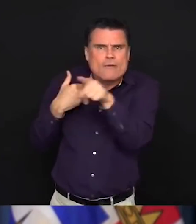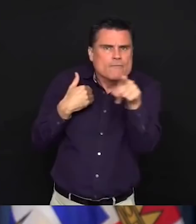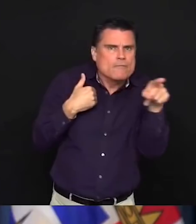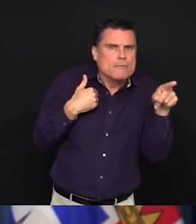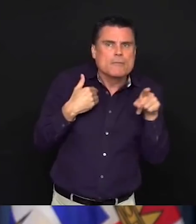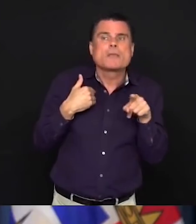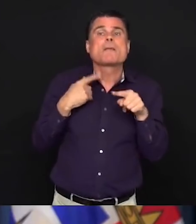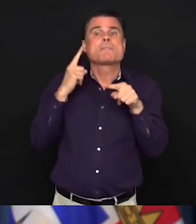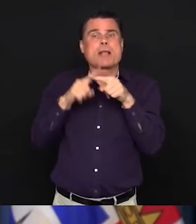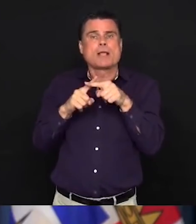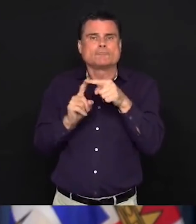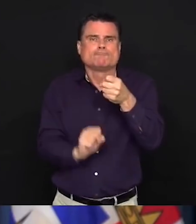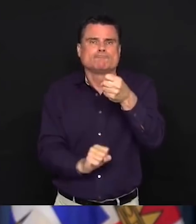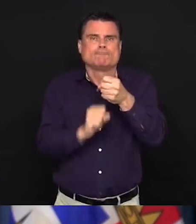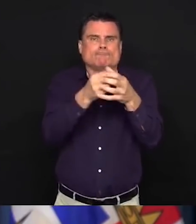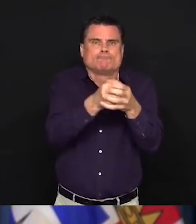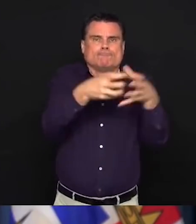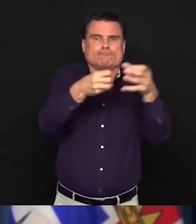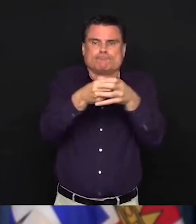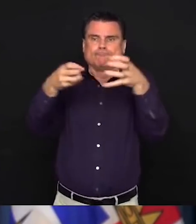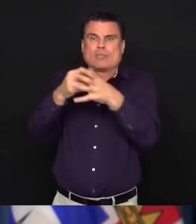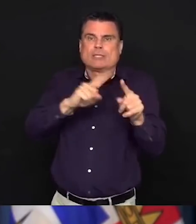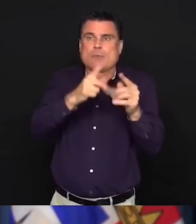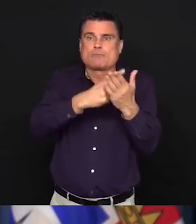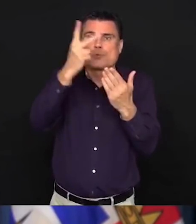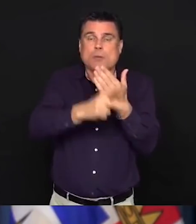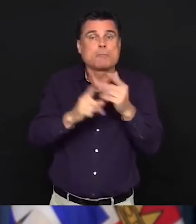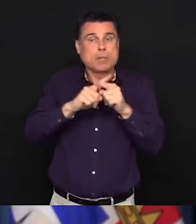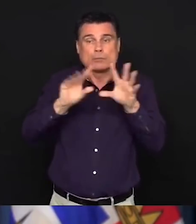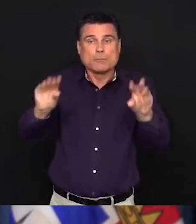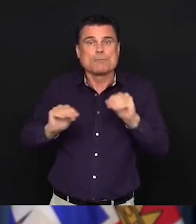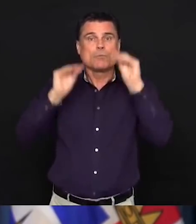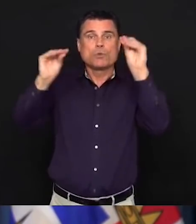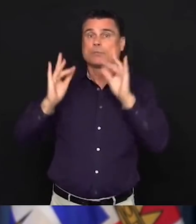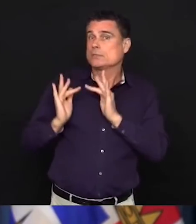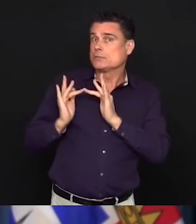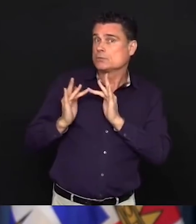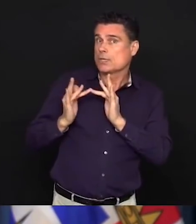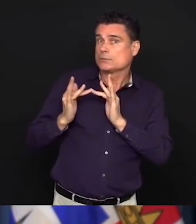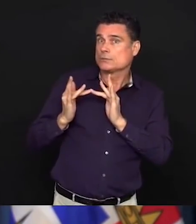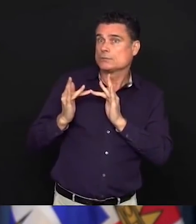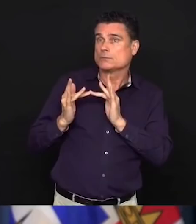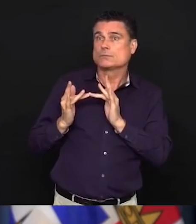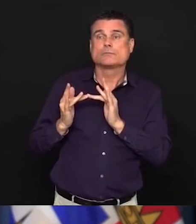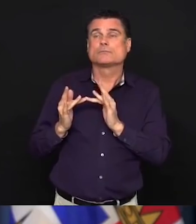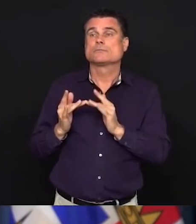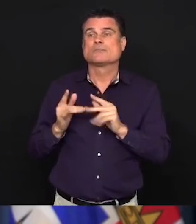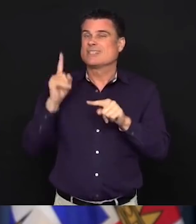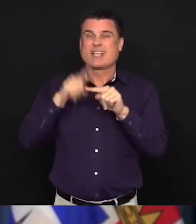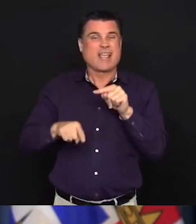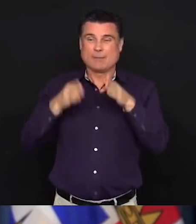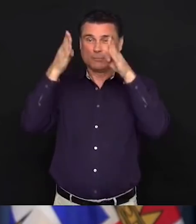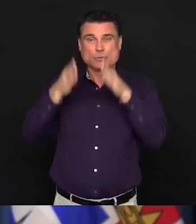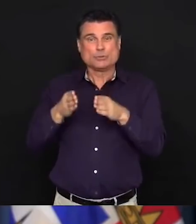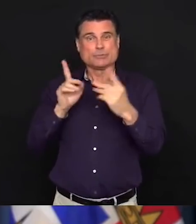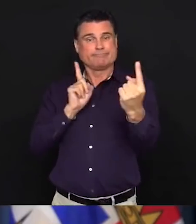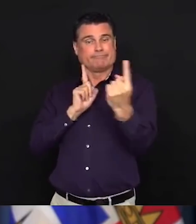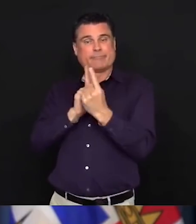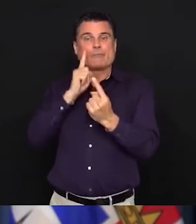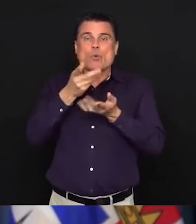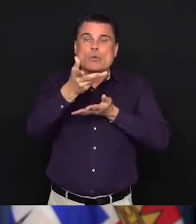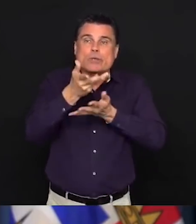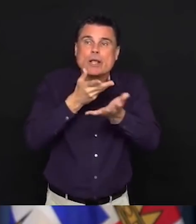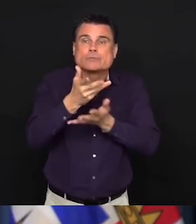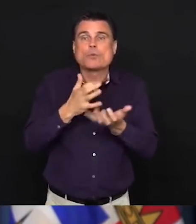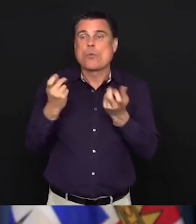necessarily go and visit people face-to-face, we can't meet people in large groups, but we can certainly meet with people through technologies that have been